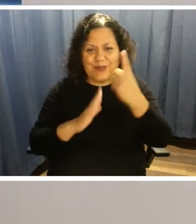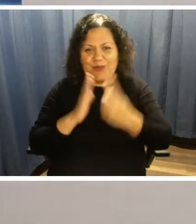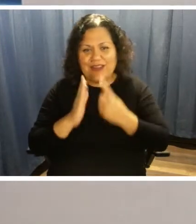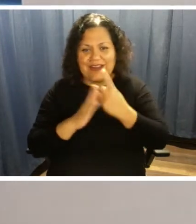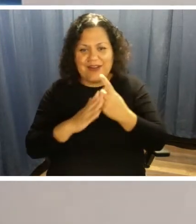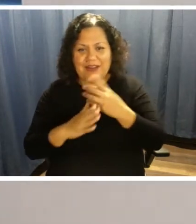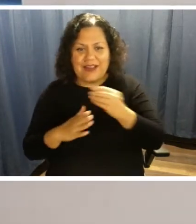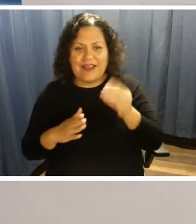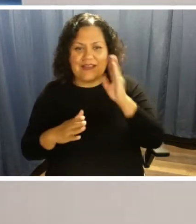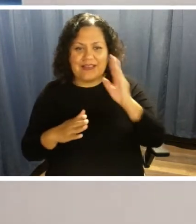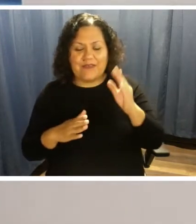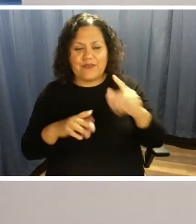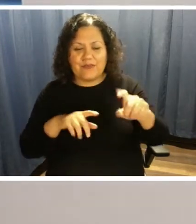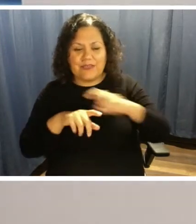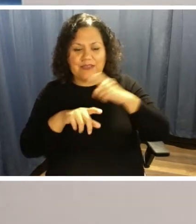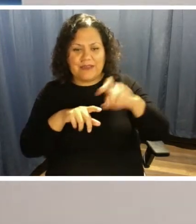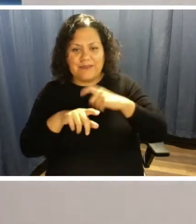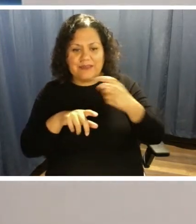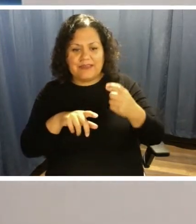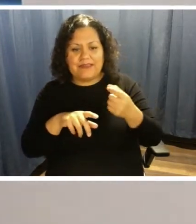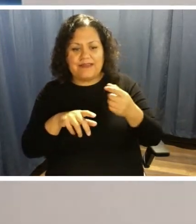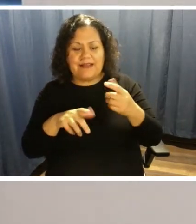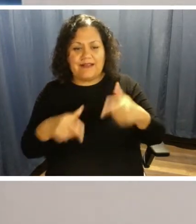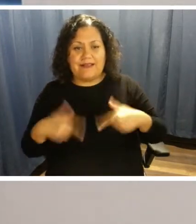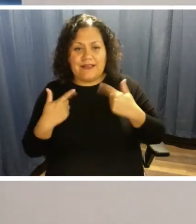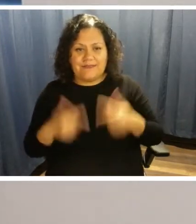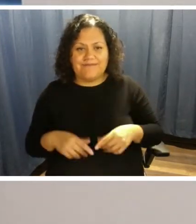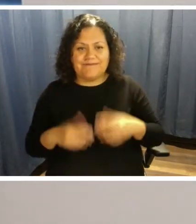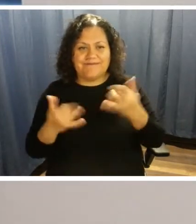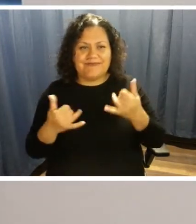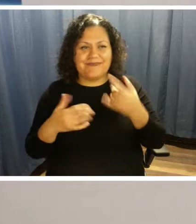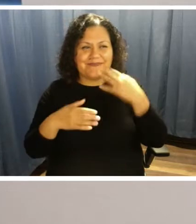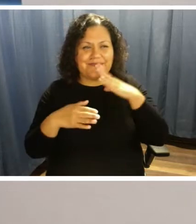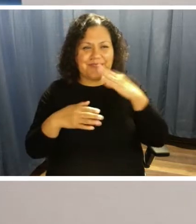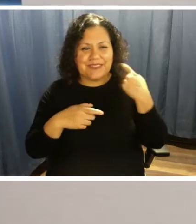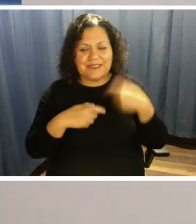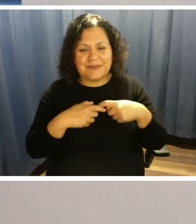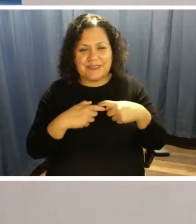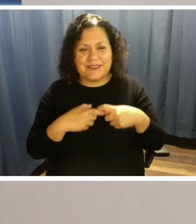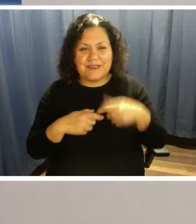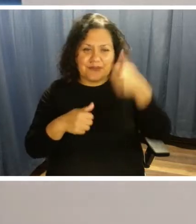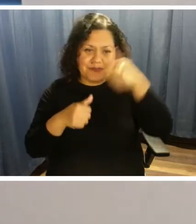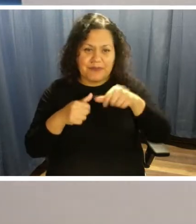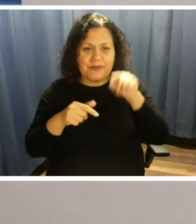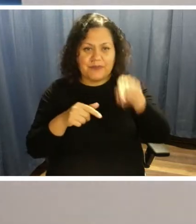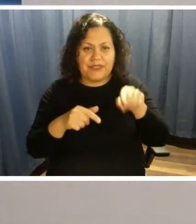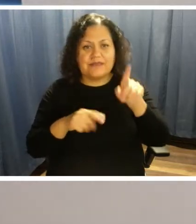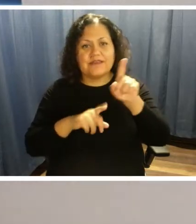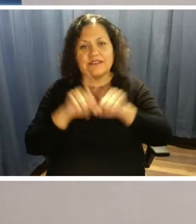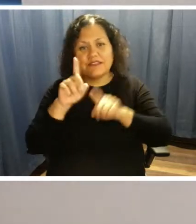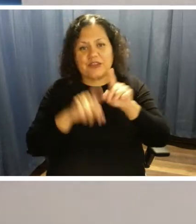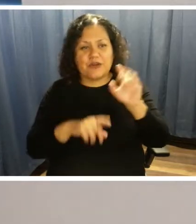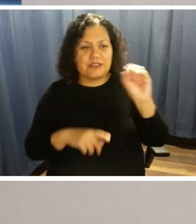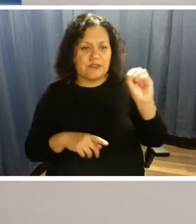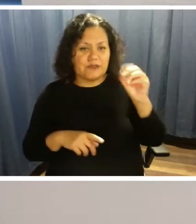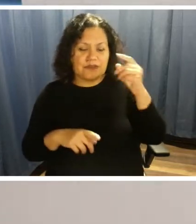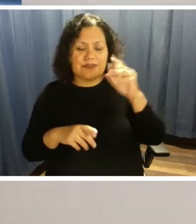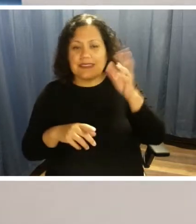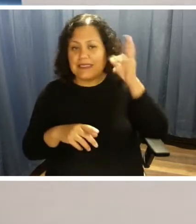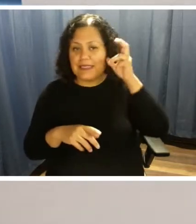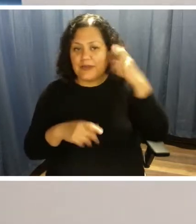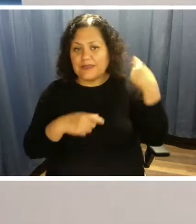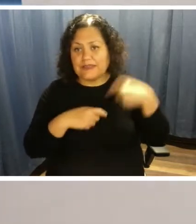into us live. Recuerden que pueden oprimar estrellas cero ahora para escuchar en español.